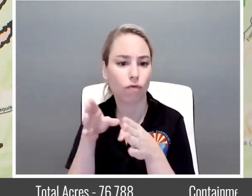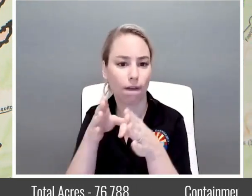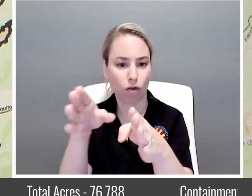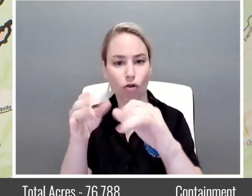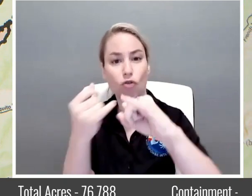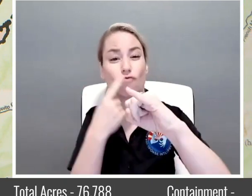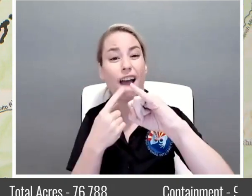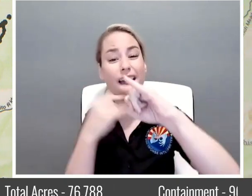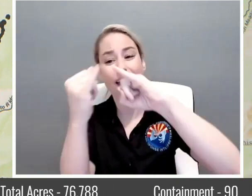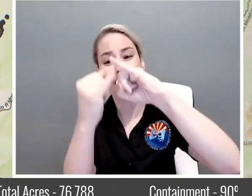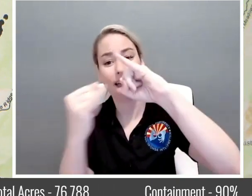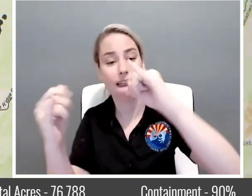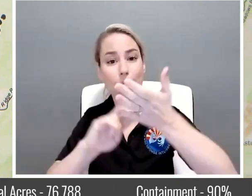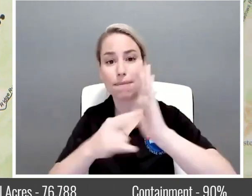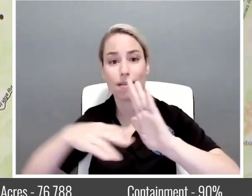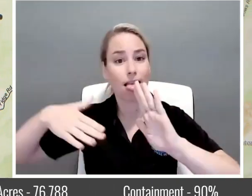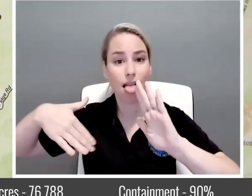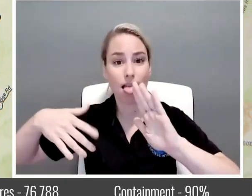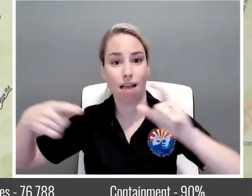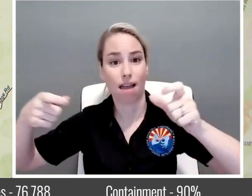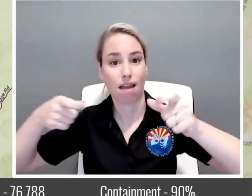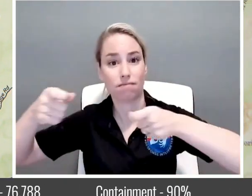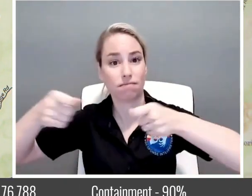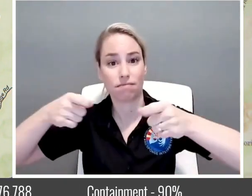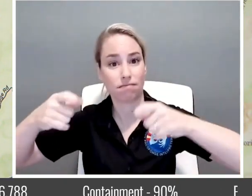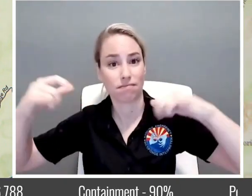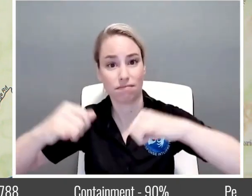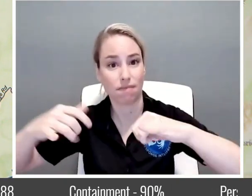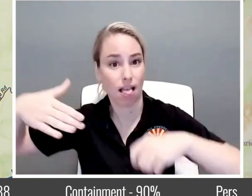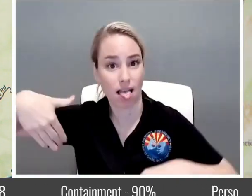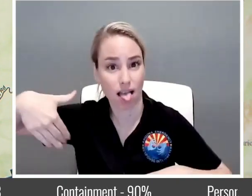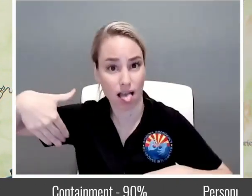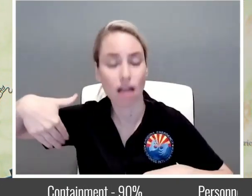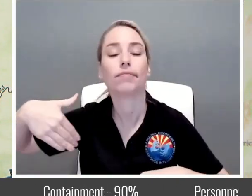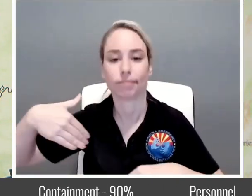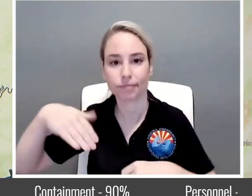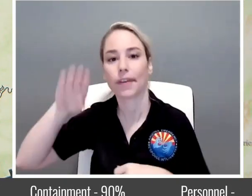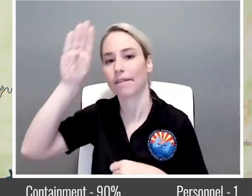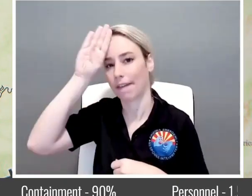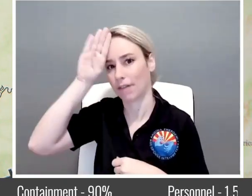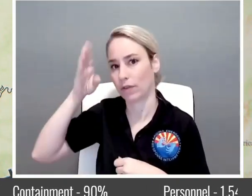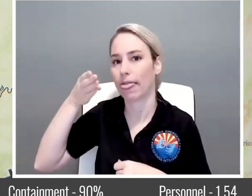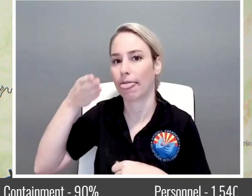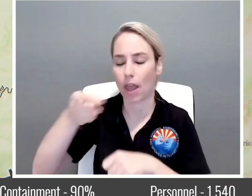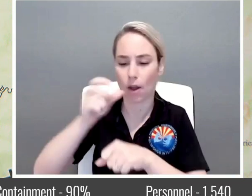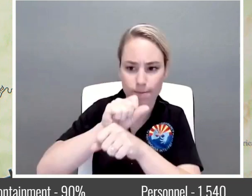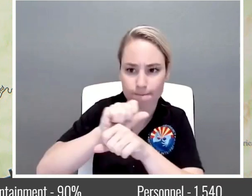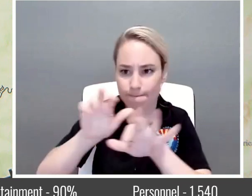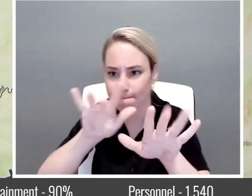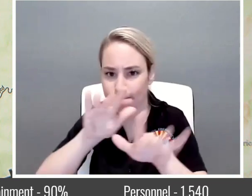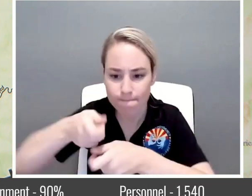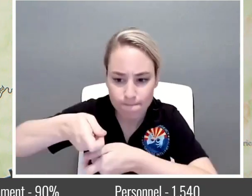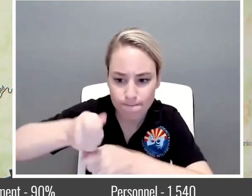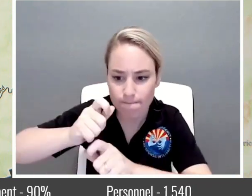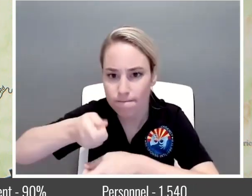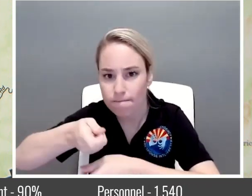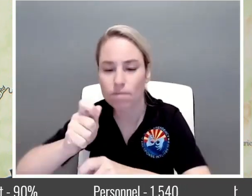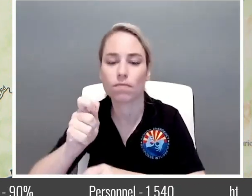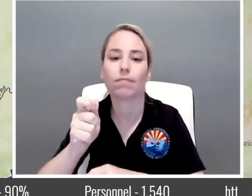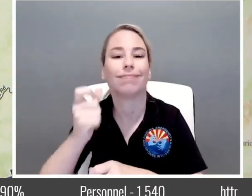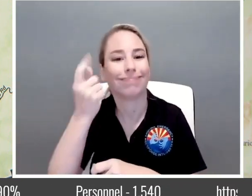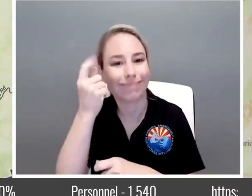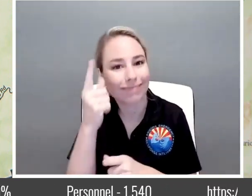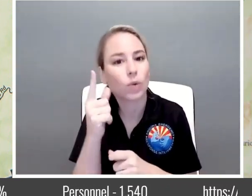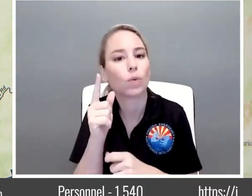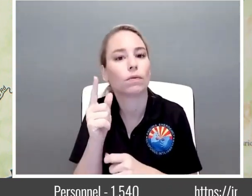drainage we do have crews that are working to get a little bit more line in there where they can safely do so and we're using